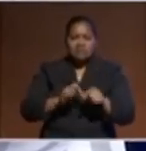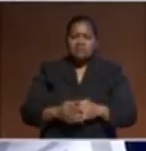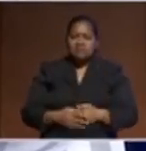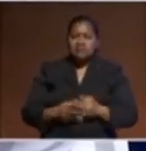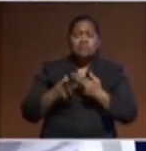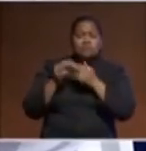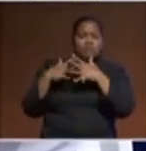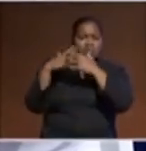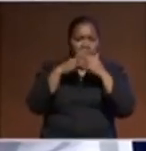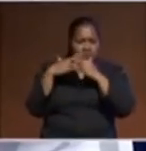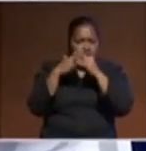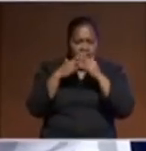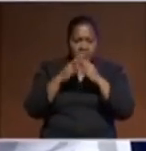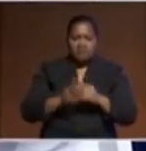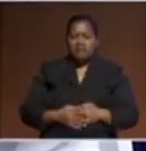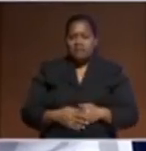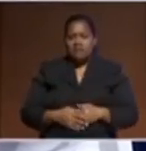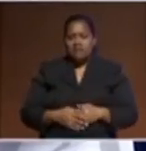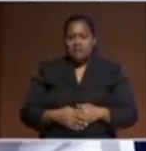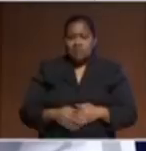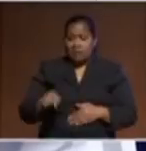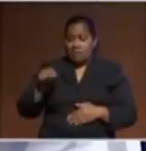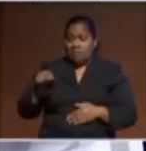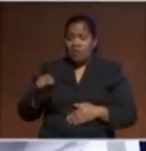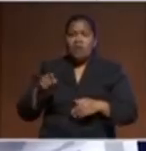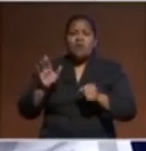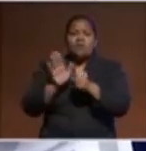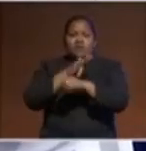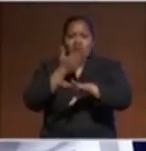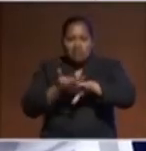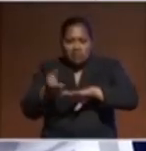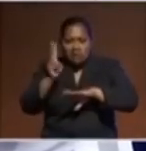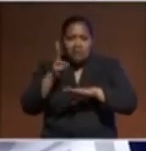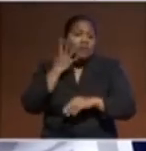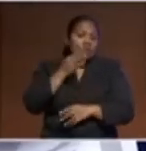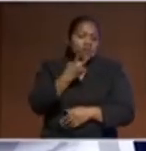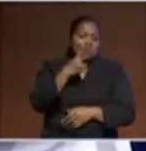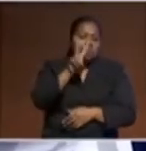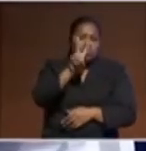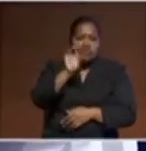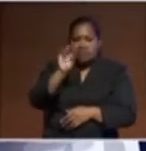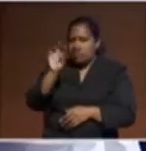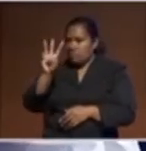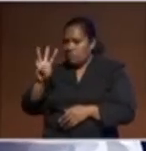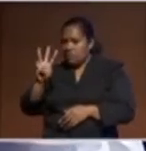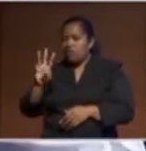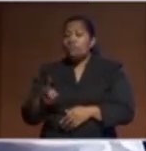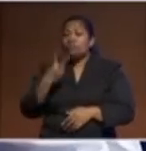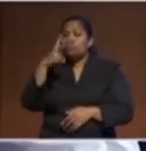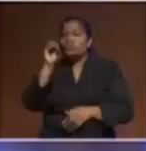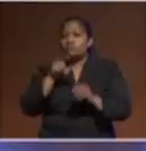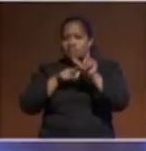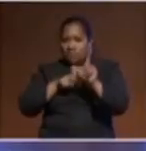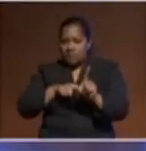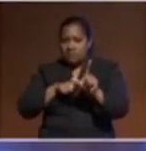And we renewed that treaty in 2003 for 20 years, which is going to expire in